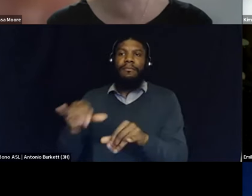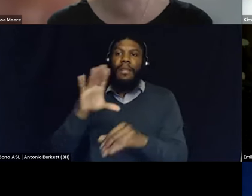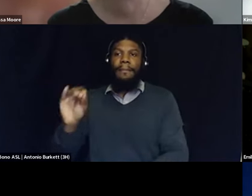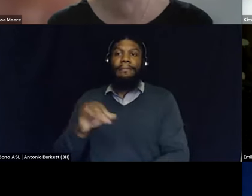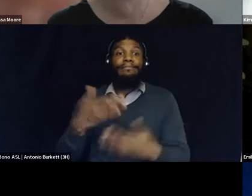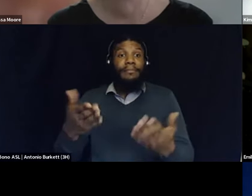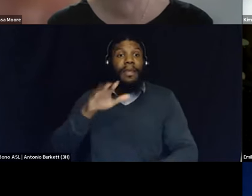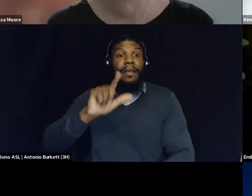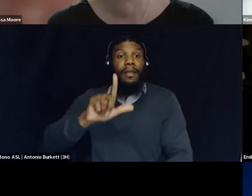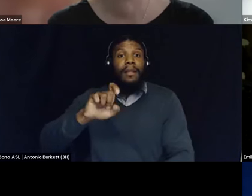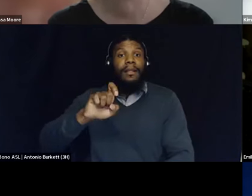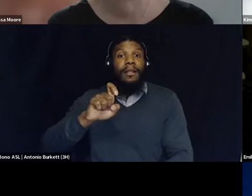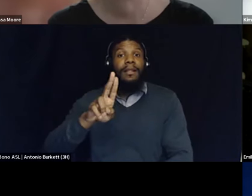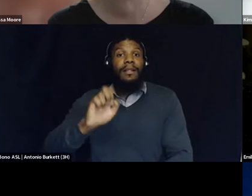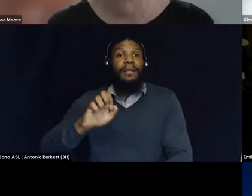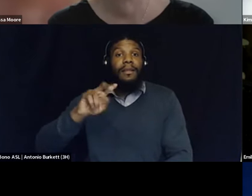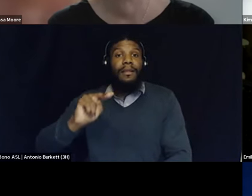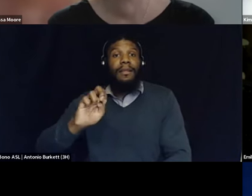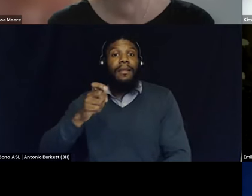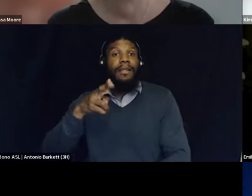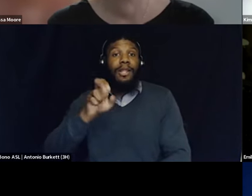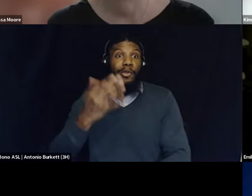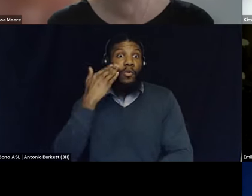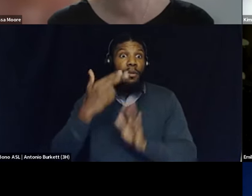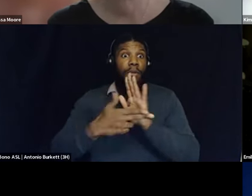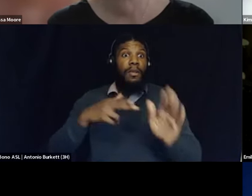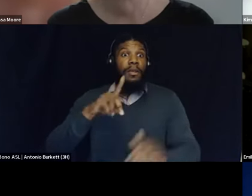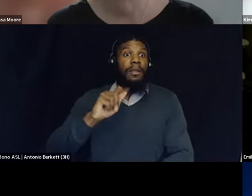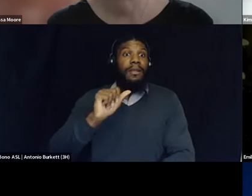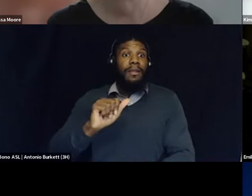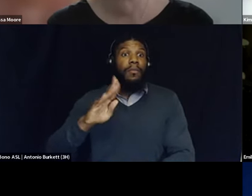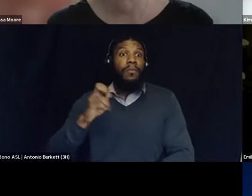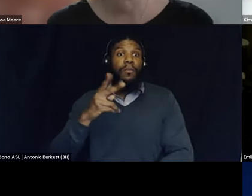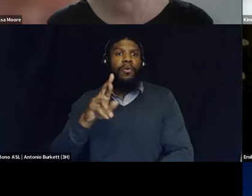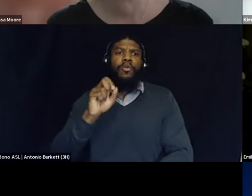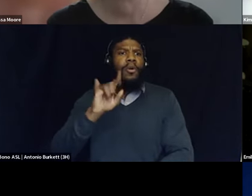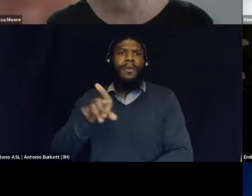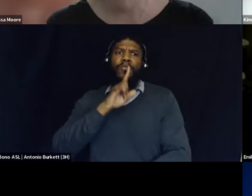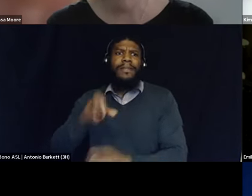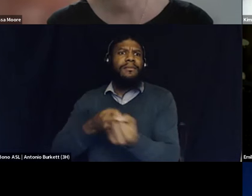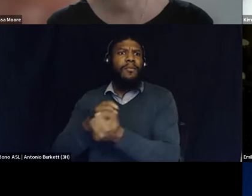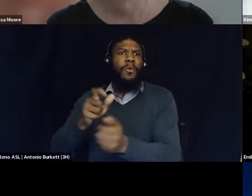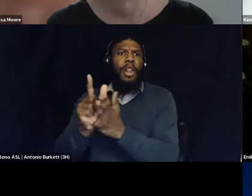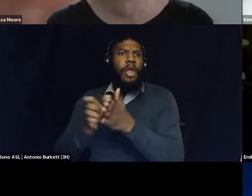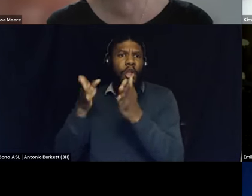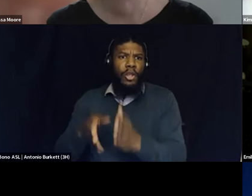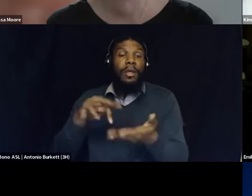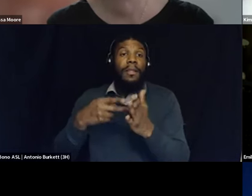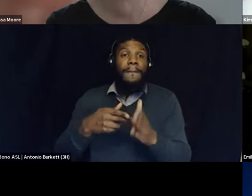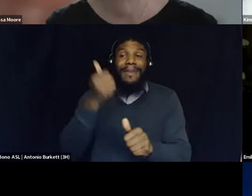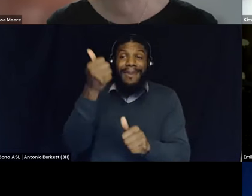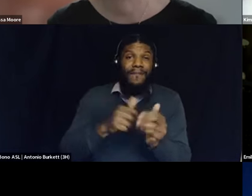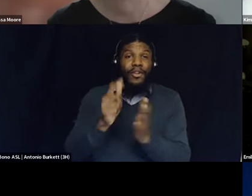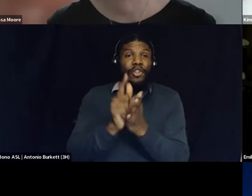as a data broker they're known as a research arm for lawyers right this is like every law student in the country is being taught how to